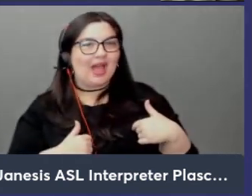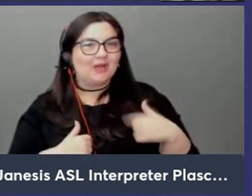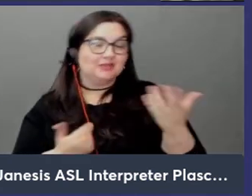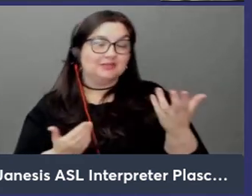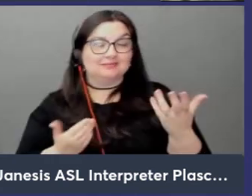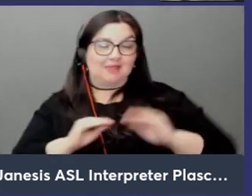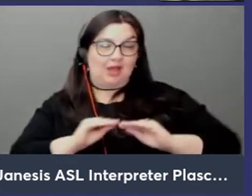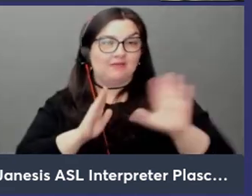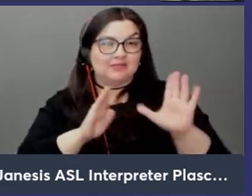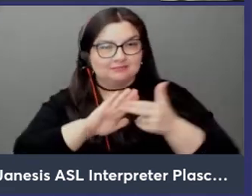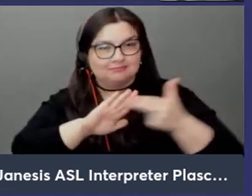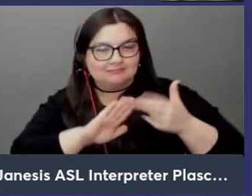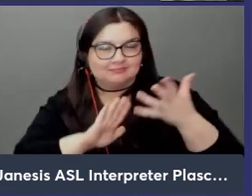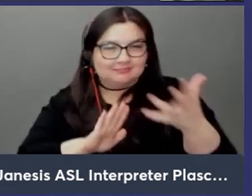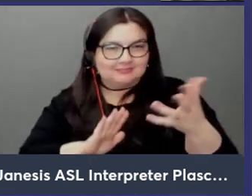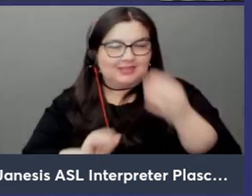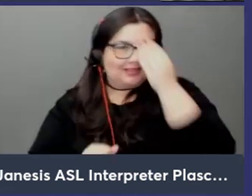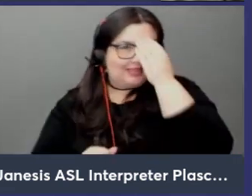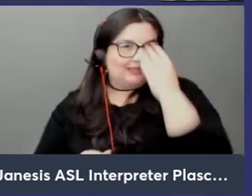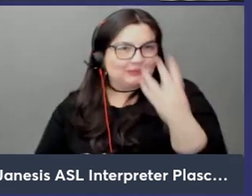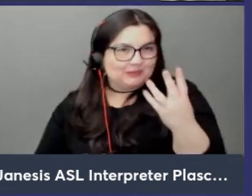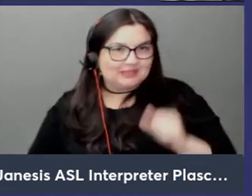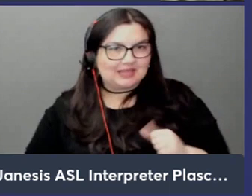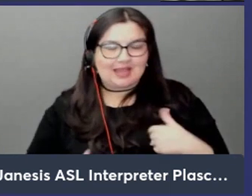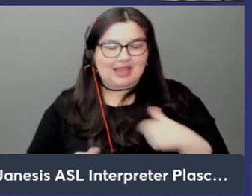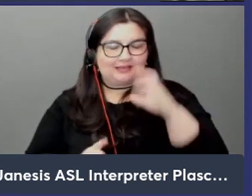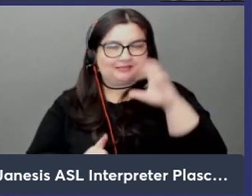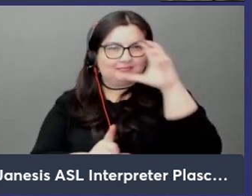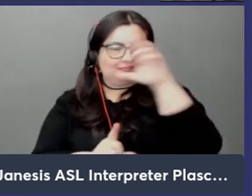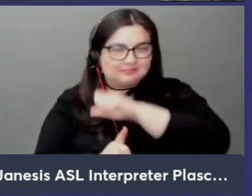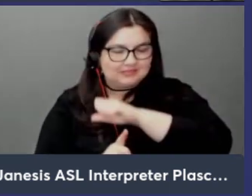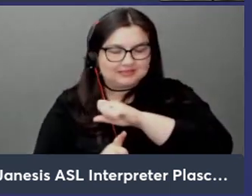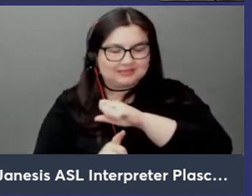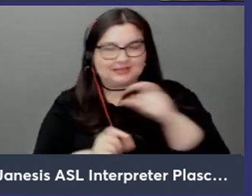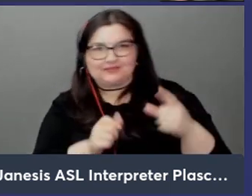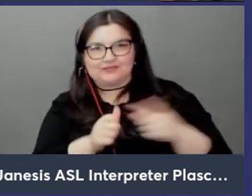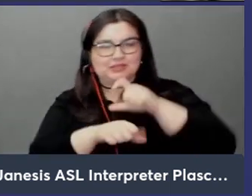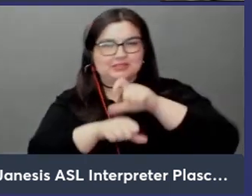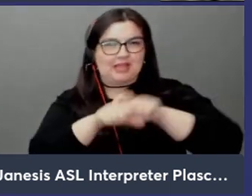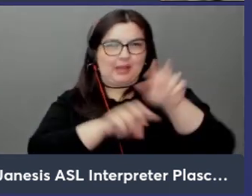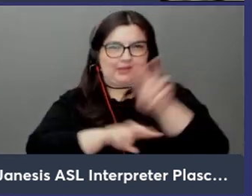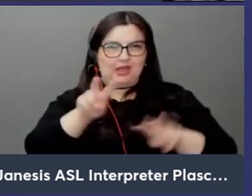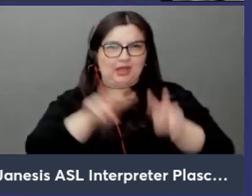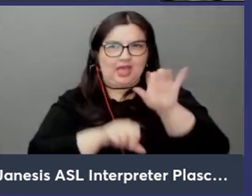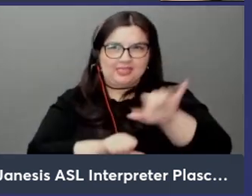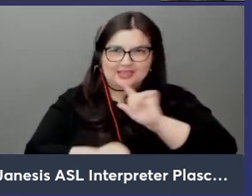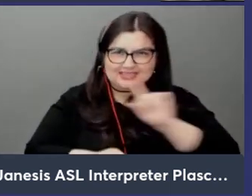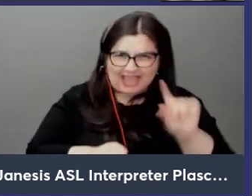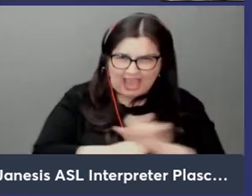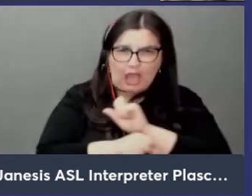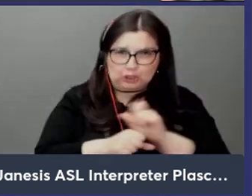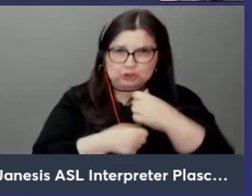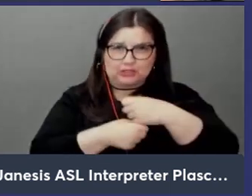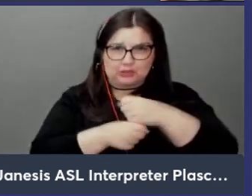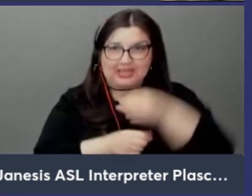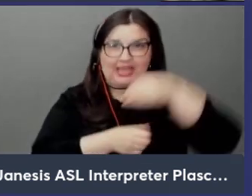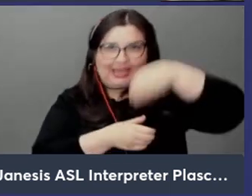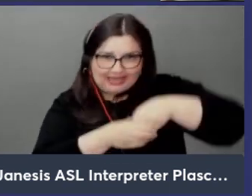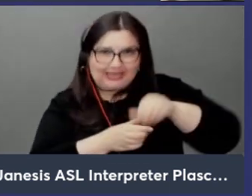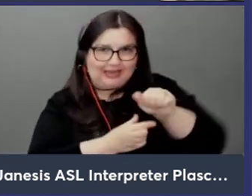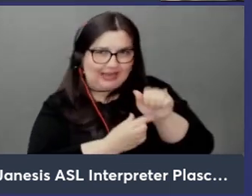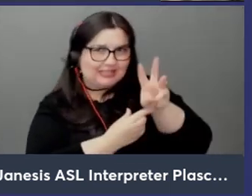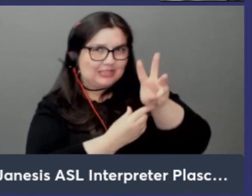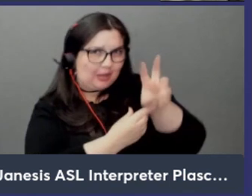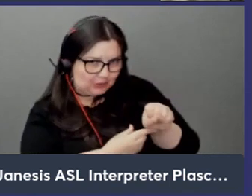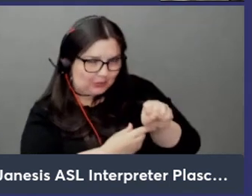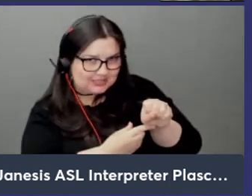for anybody uh because i didn't i didn't quite catch this the first time i looked at this but this is actually creating it in aws in